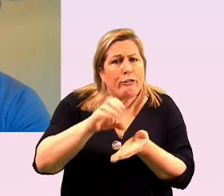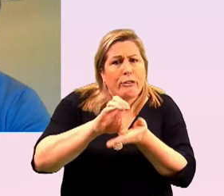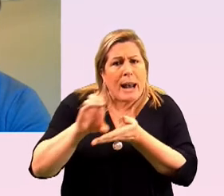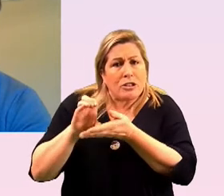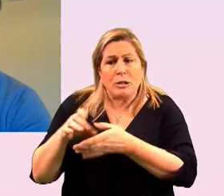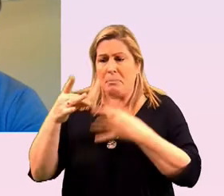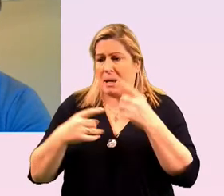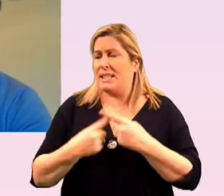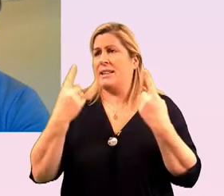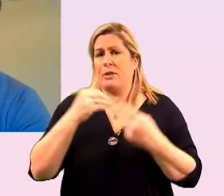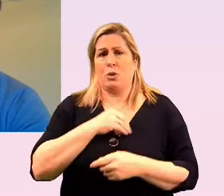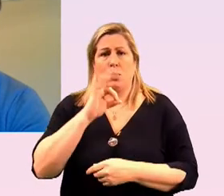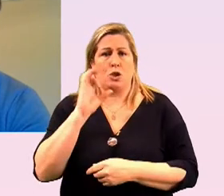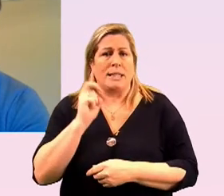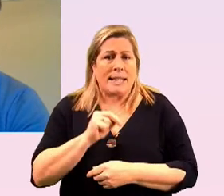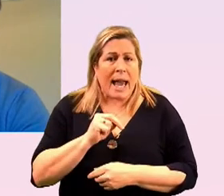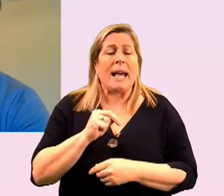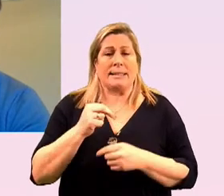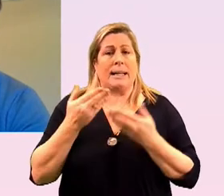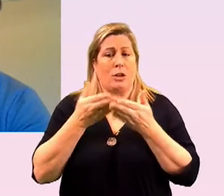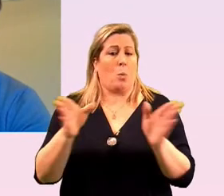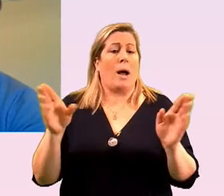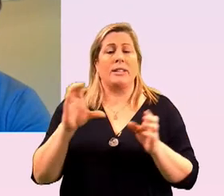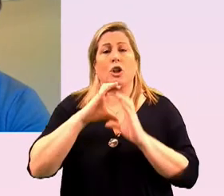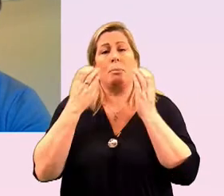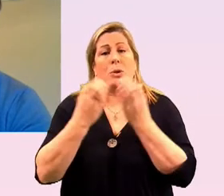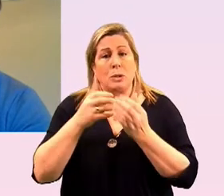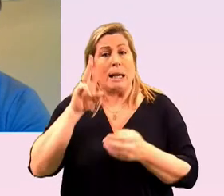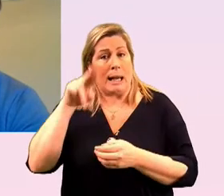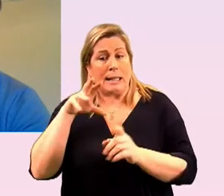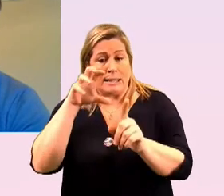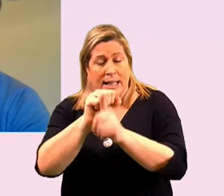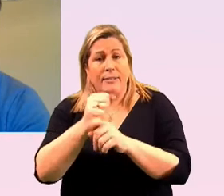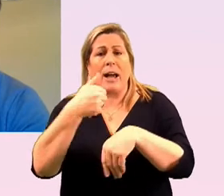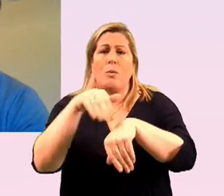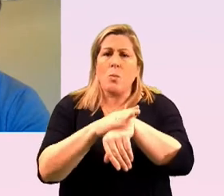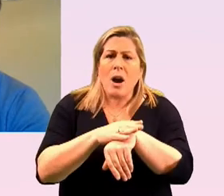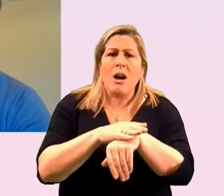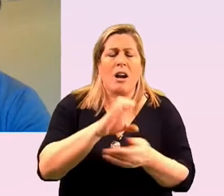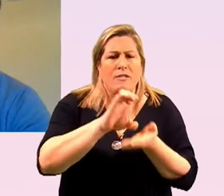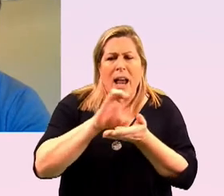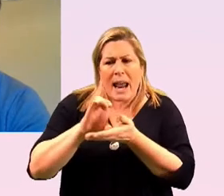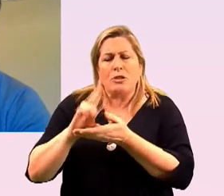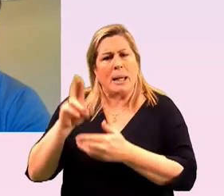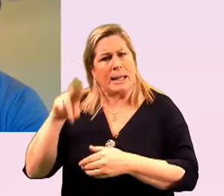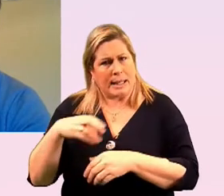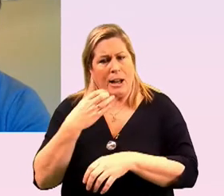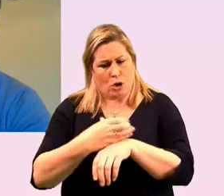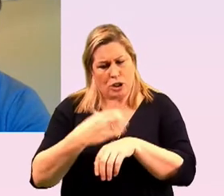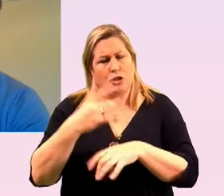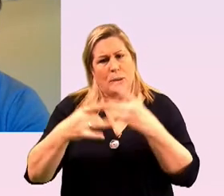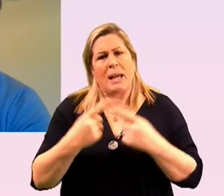gcn and the wider community and i think we'll identify some of the issues where philanthropy could continue to really make a difference